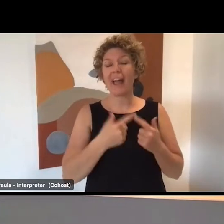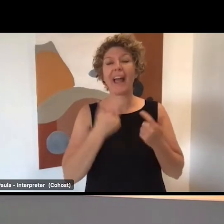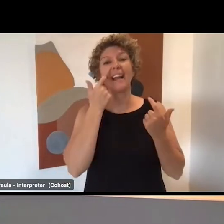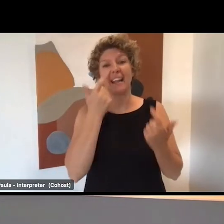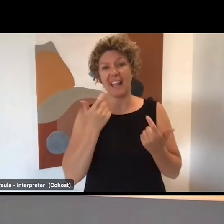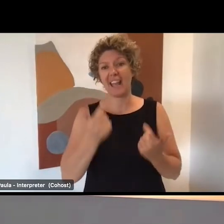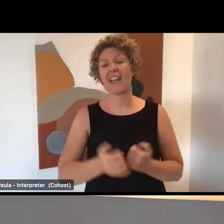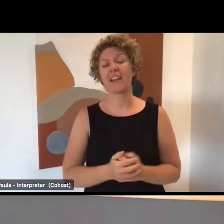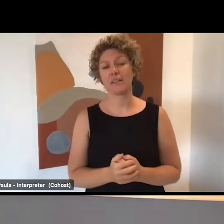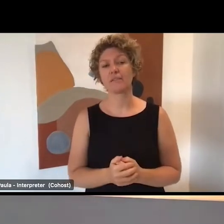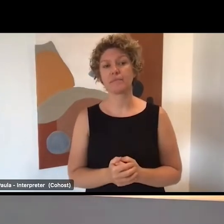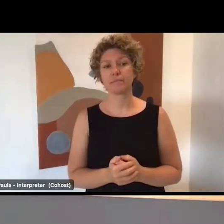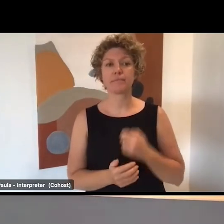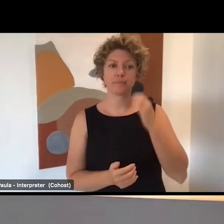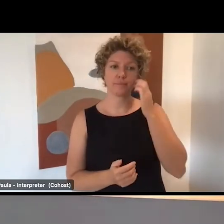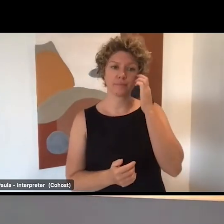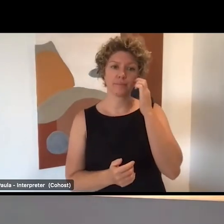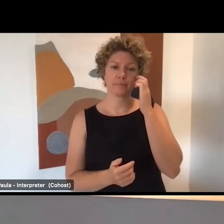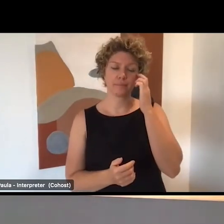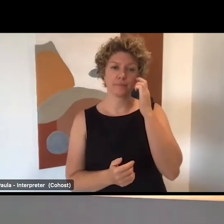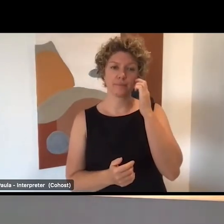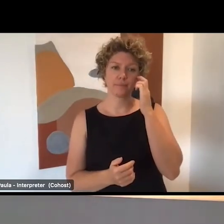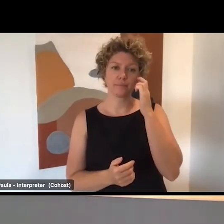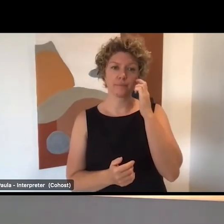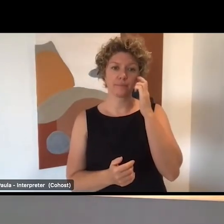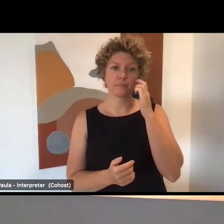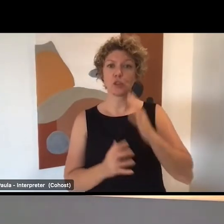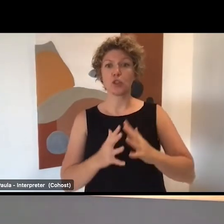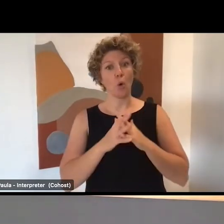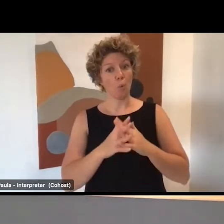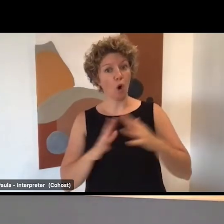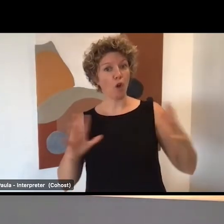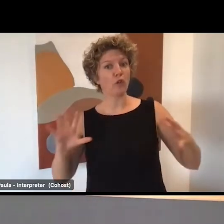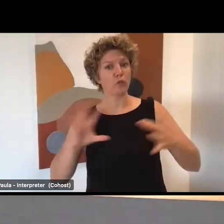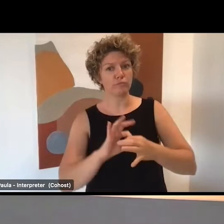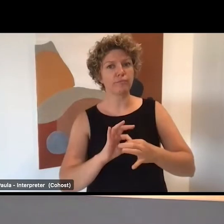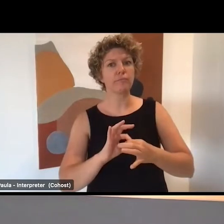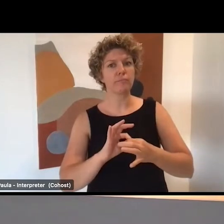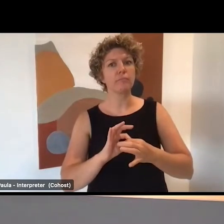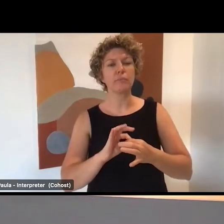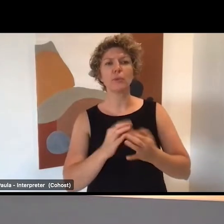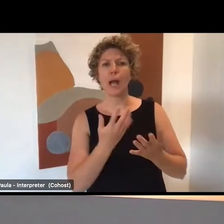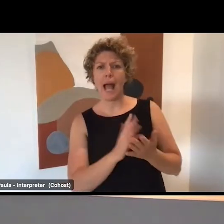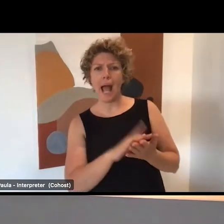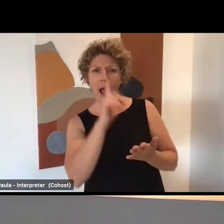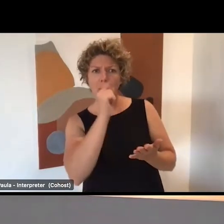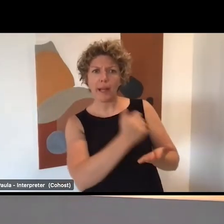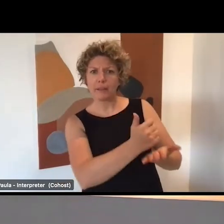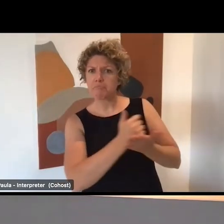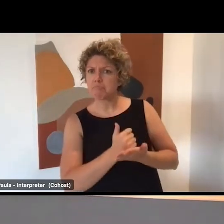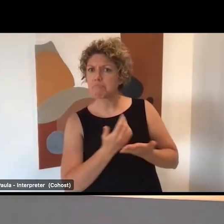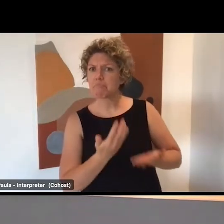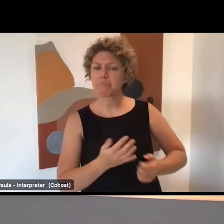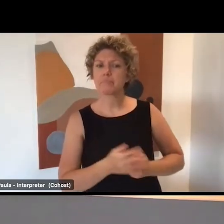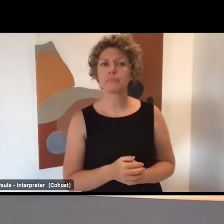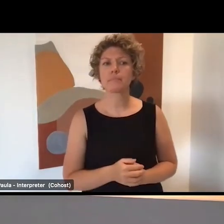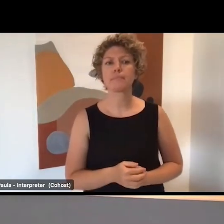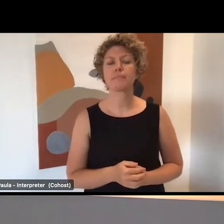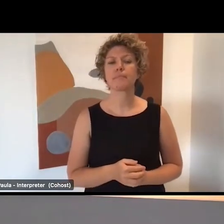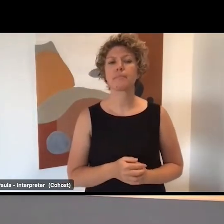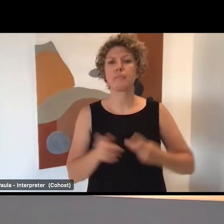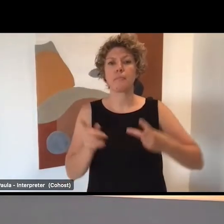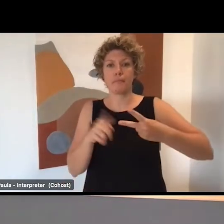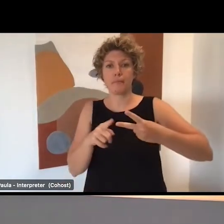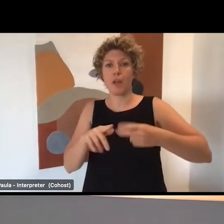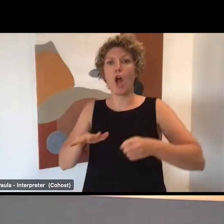regions. So it's well worth connecting with them to see how they can be of assistance. The local recovery